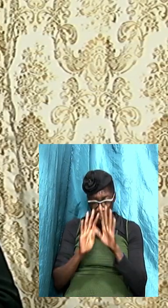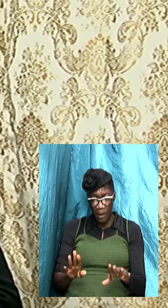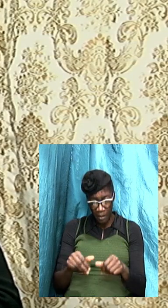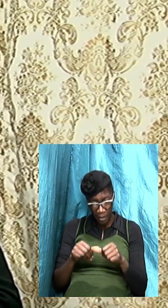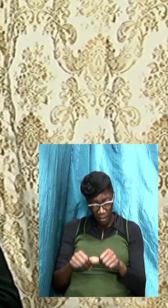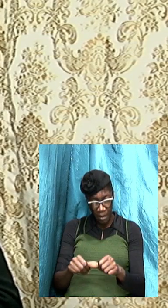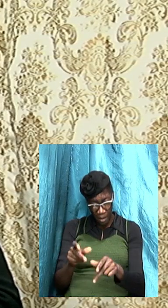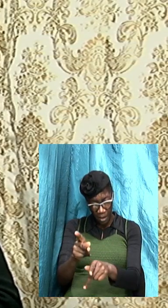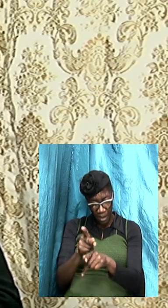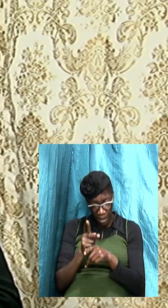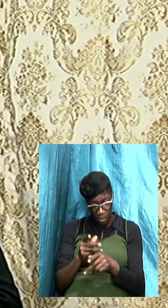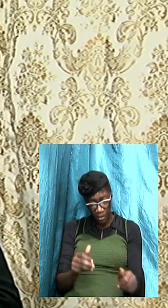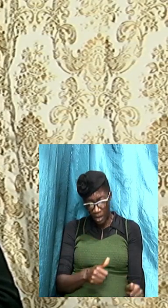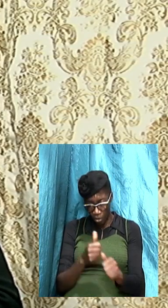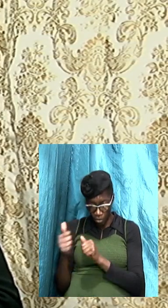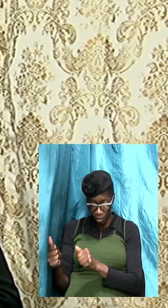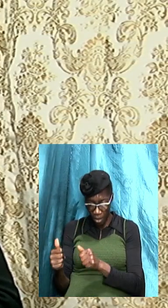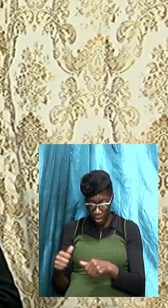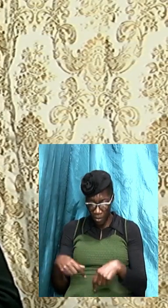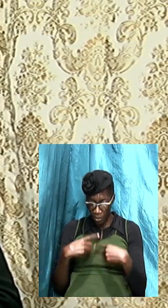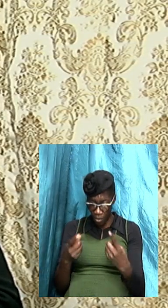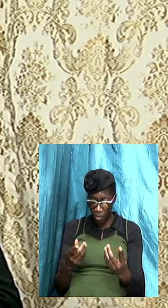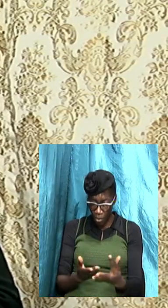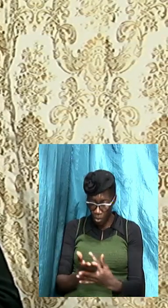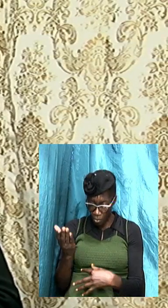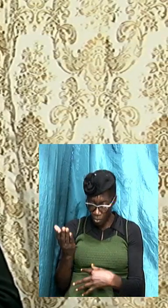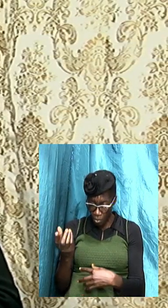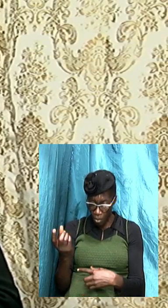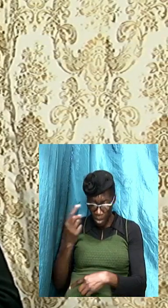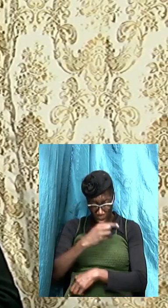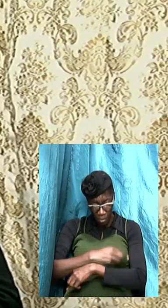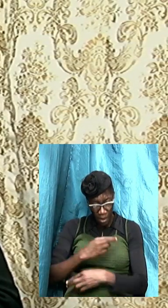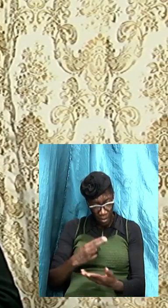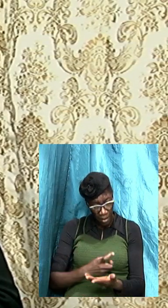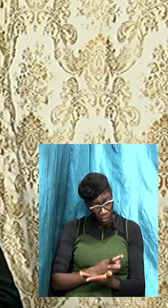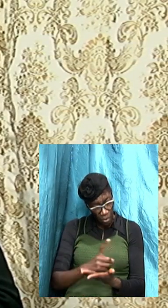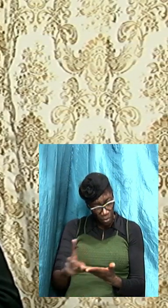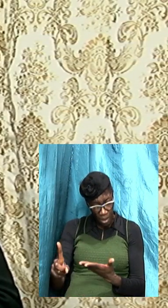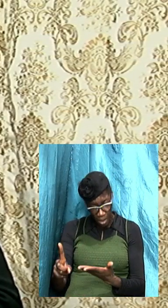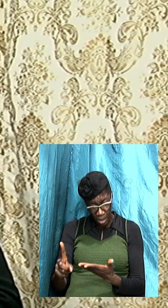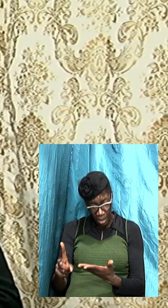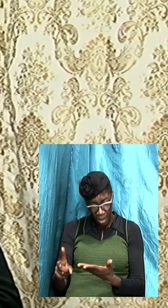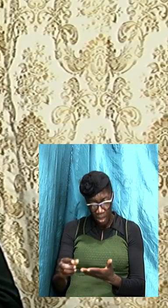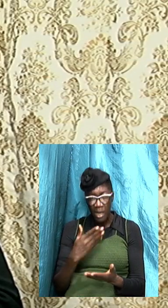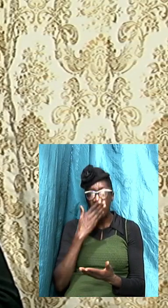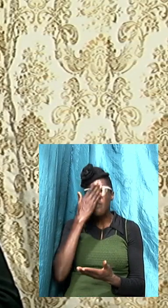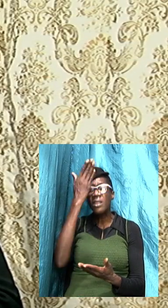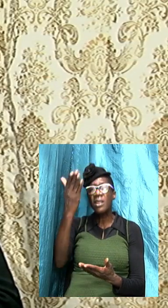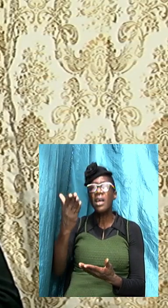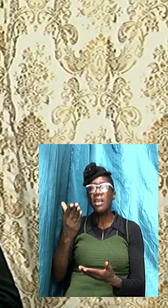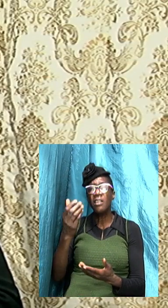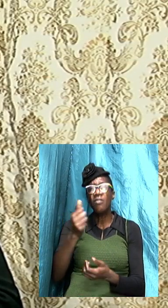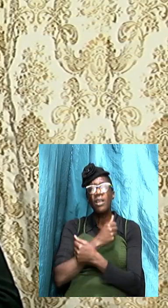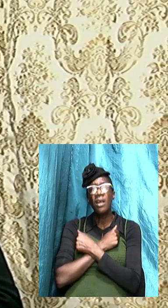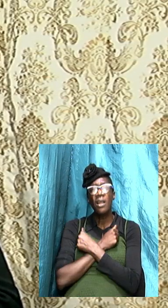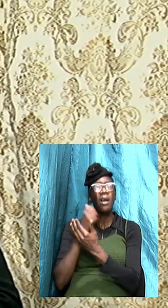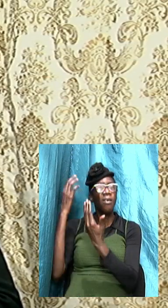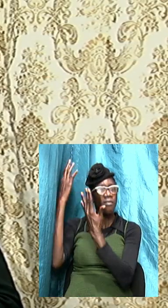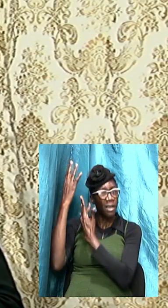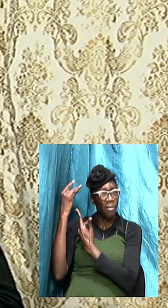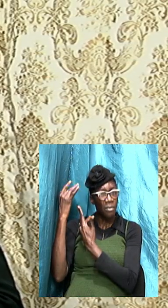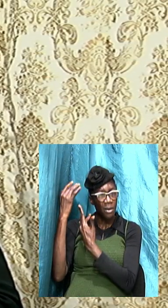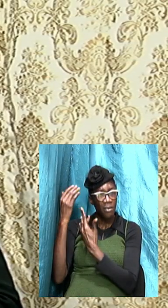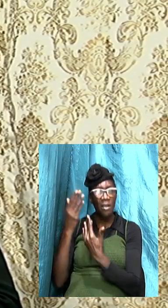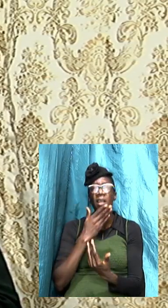continue to keep us and strengthen us as we go through the rest of the week we give you thanks God for your love and your mercies